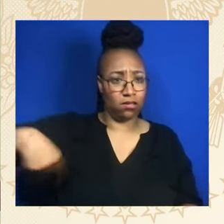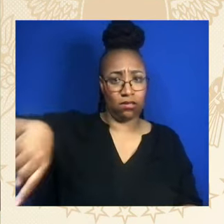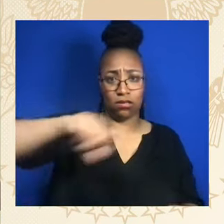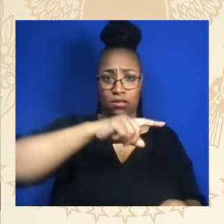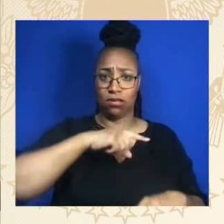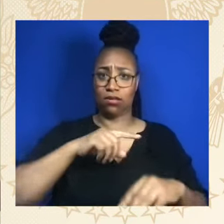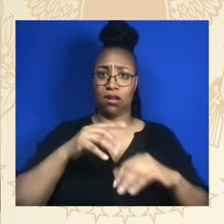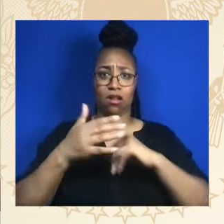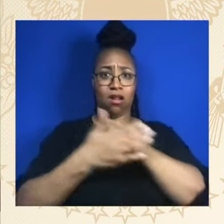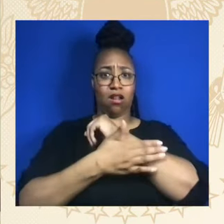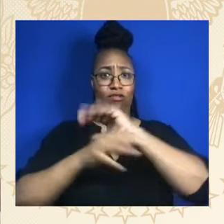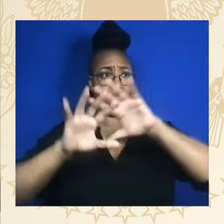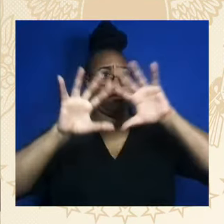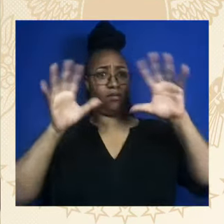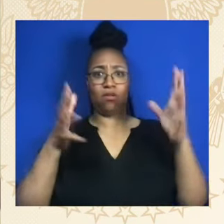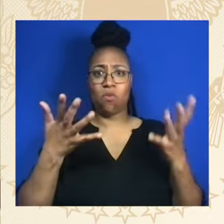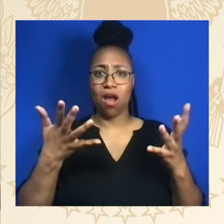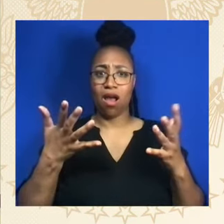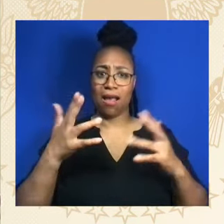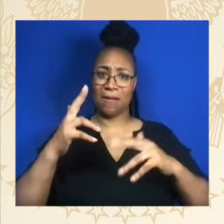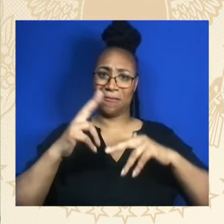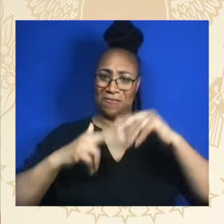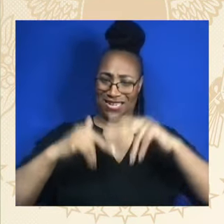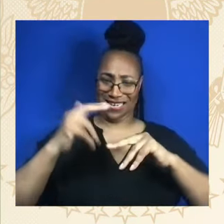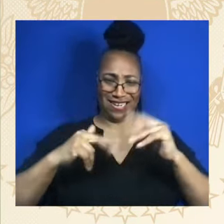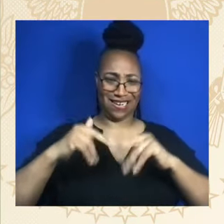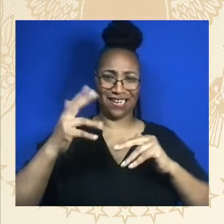trying to erase America's past.